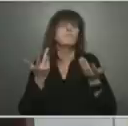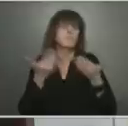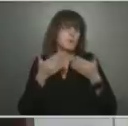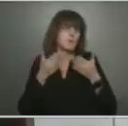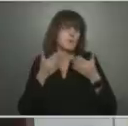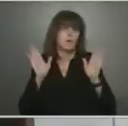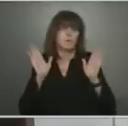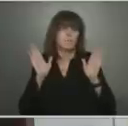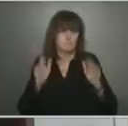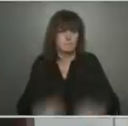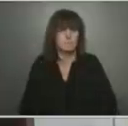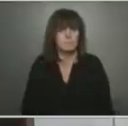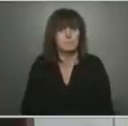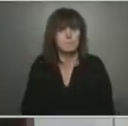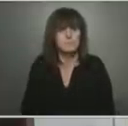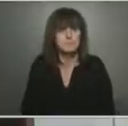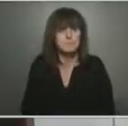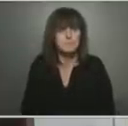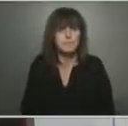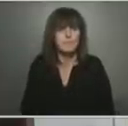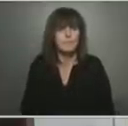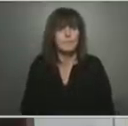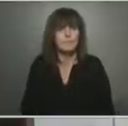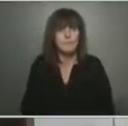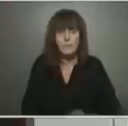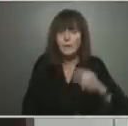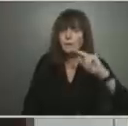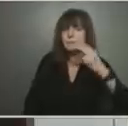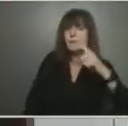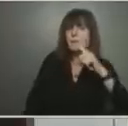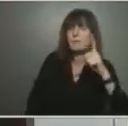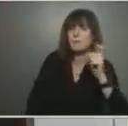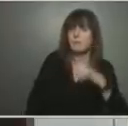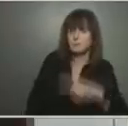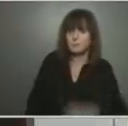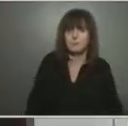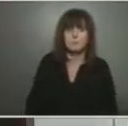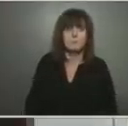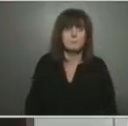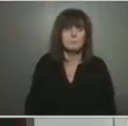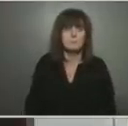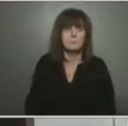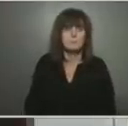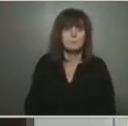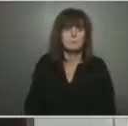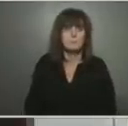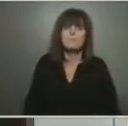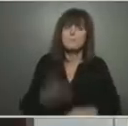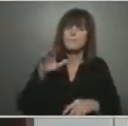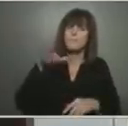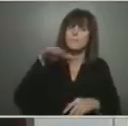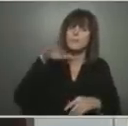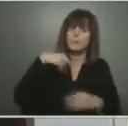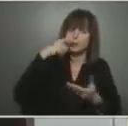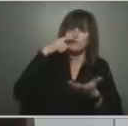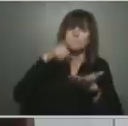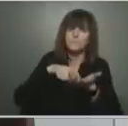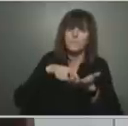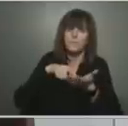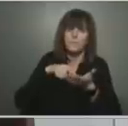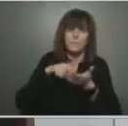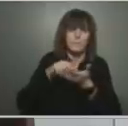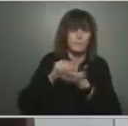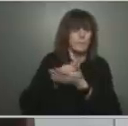All right. Thank you. And I noticed this week the YMCA in the Toronto area put out a notice